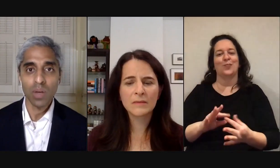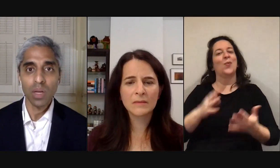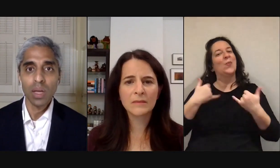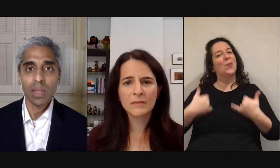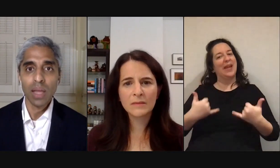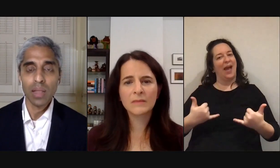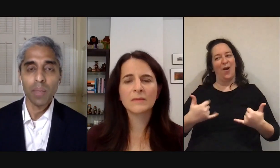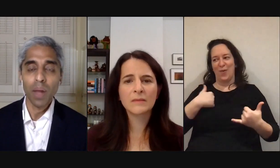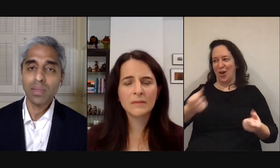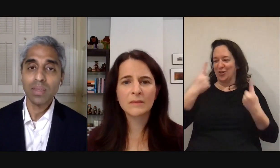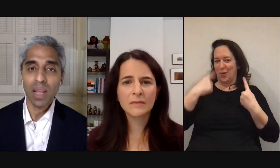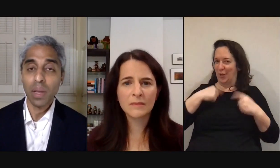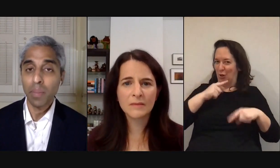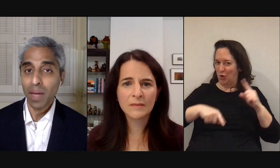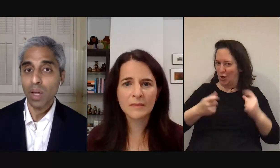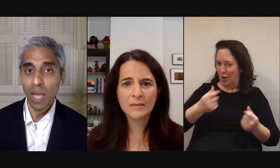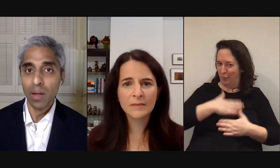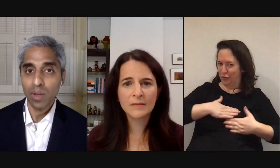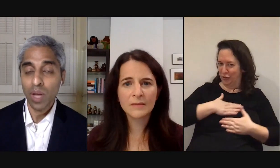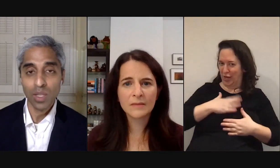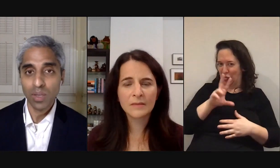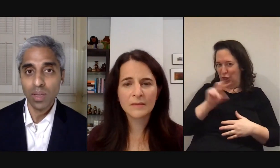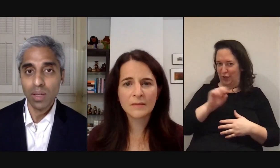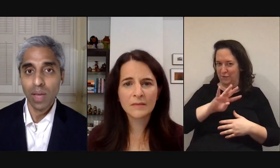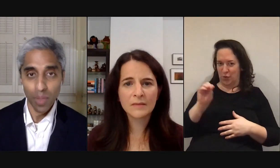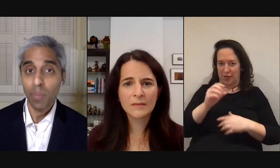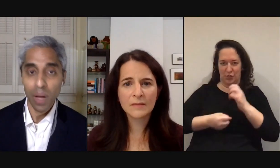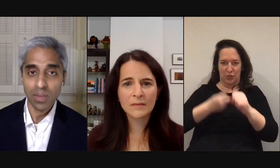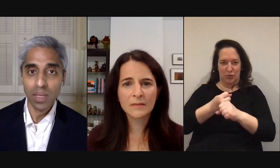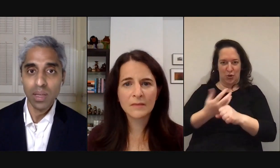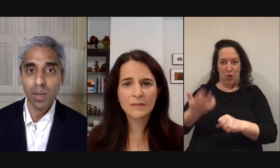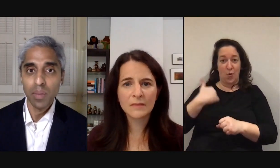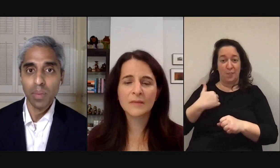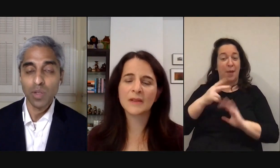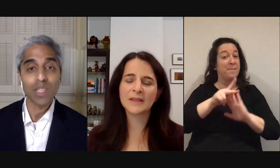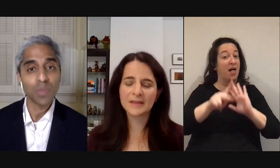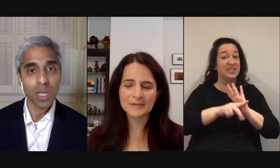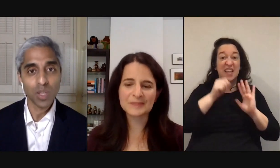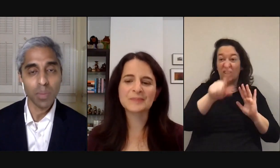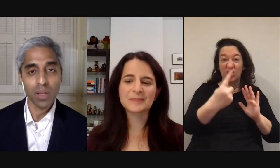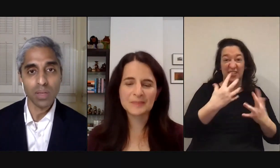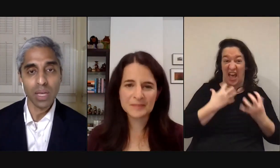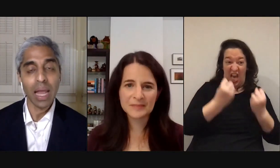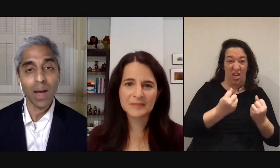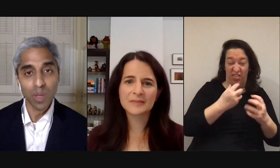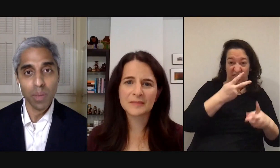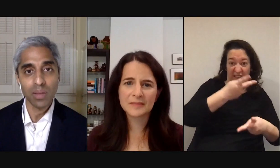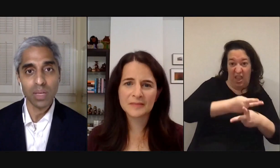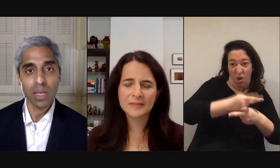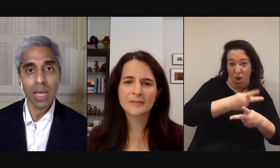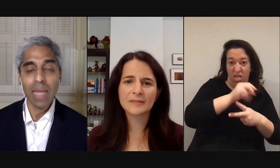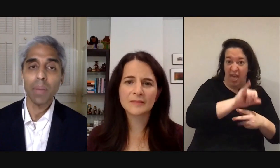years ago that the policies that have an impact on health are not just health care policy but transportation policy and